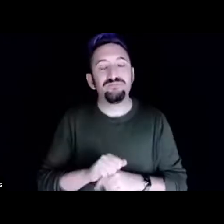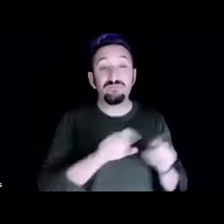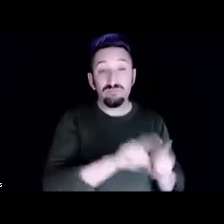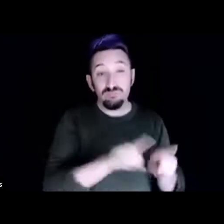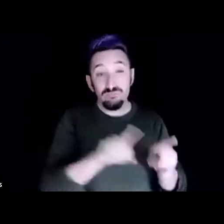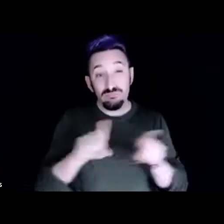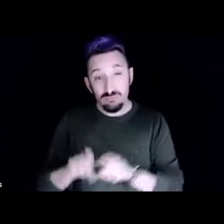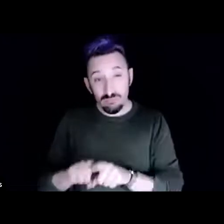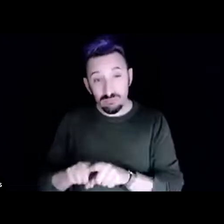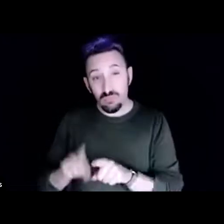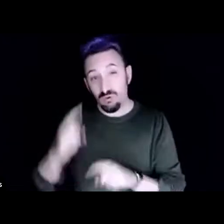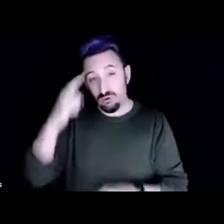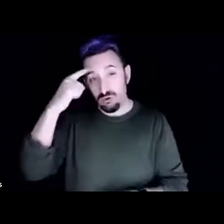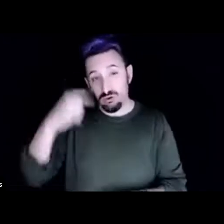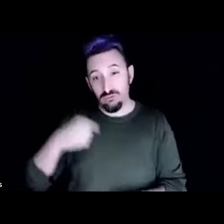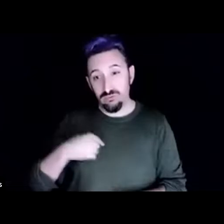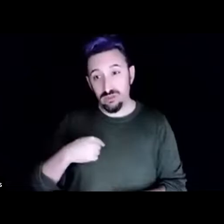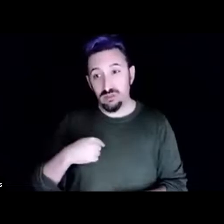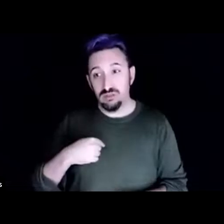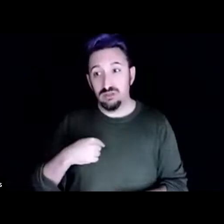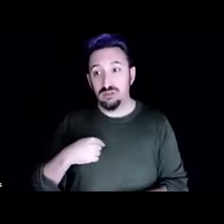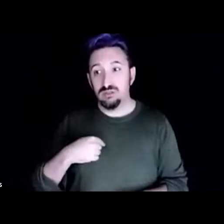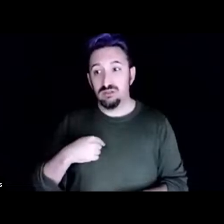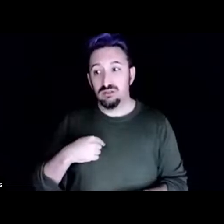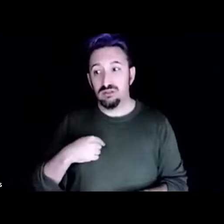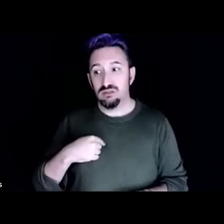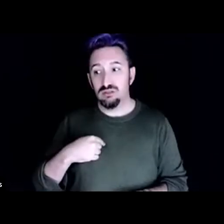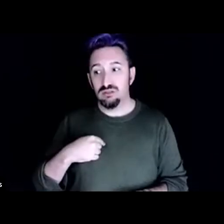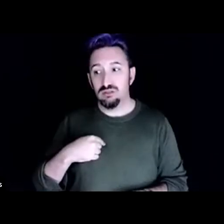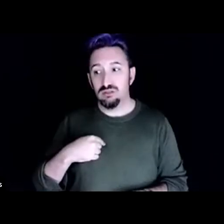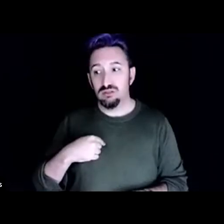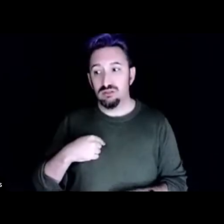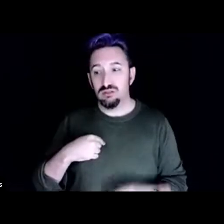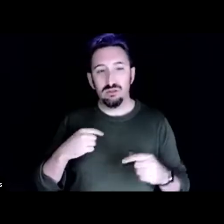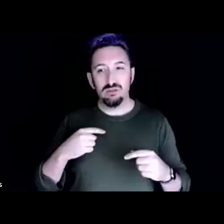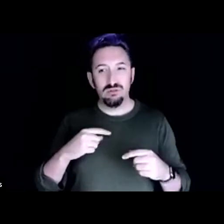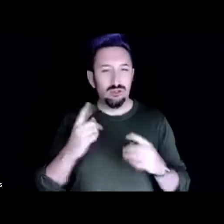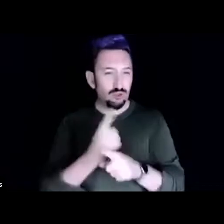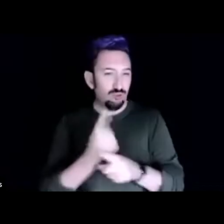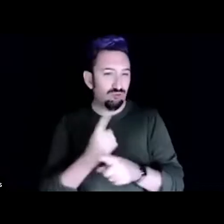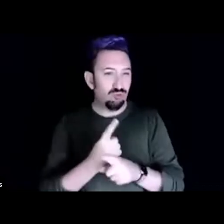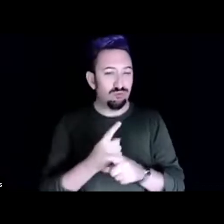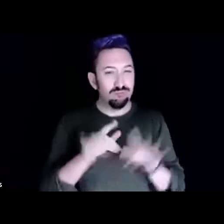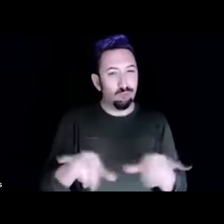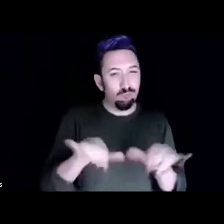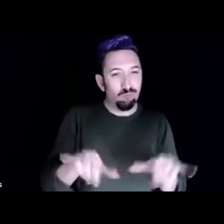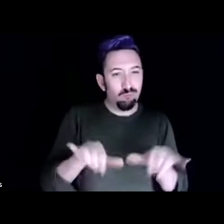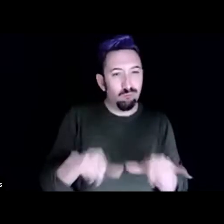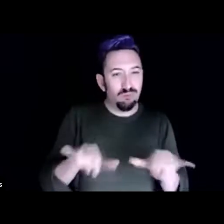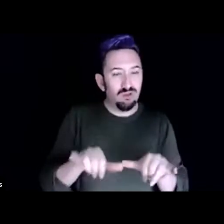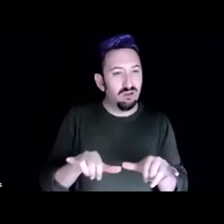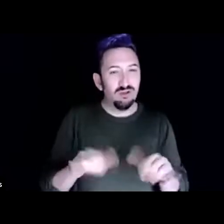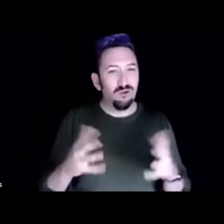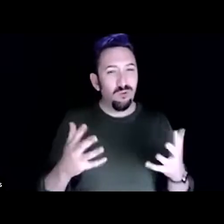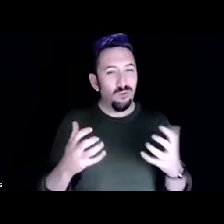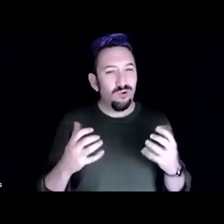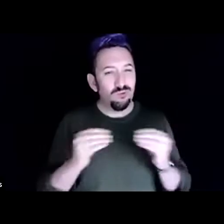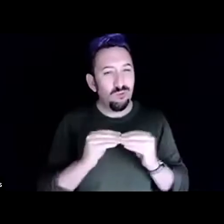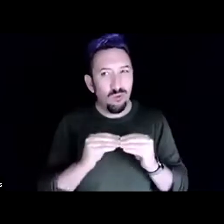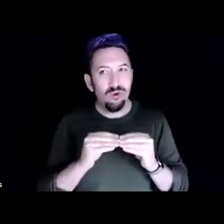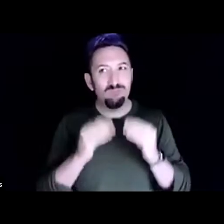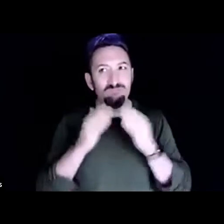me is taking it beyond what I call the usual suspects. You know, at least in the US,